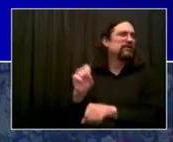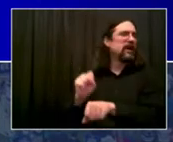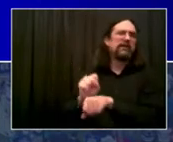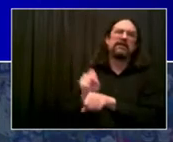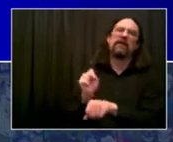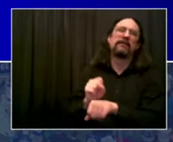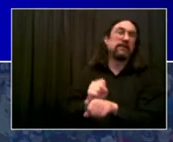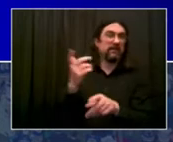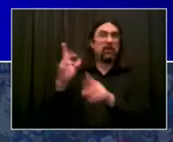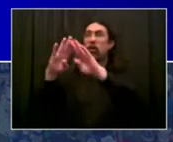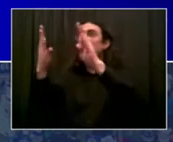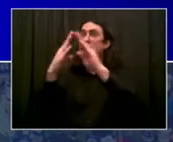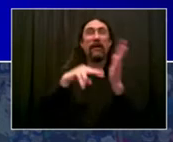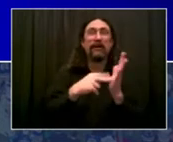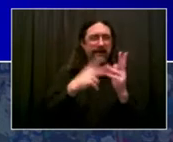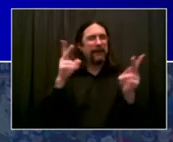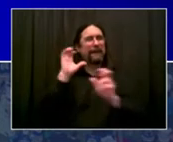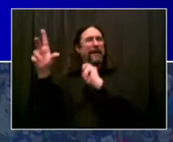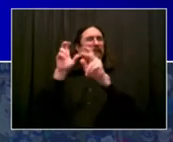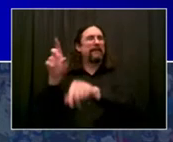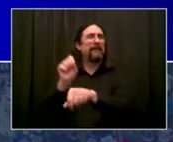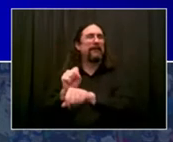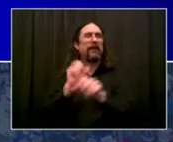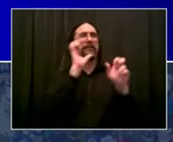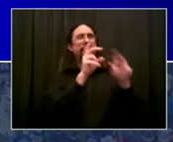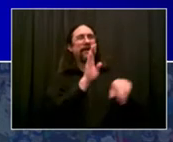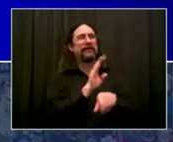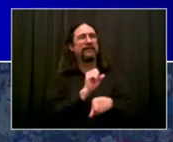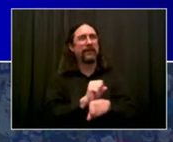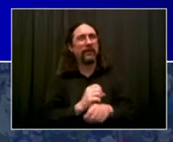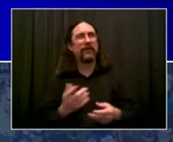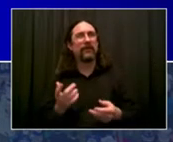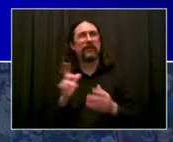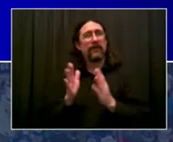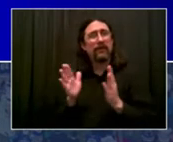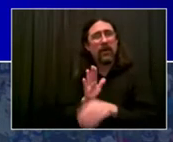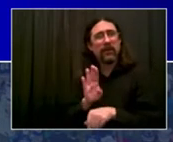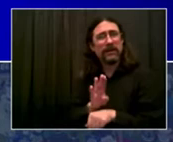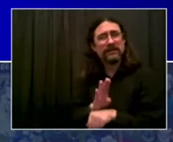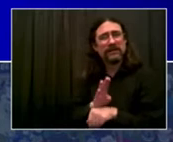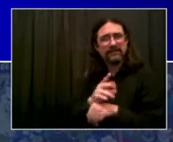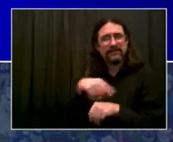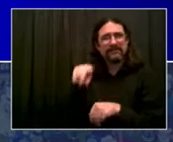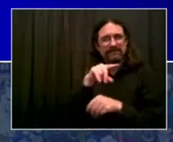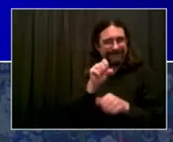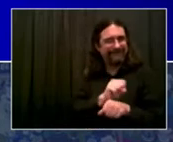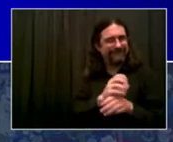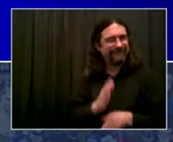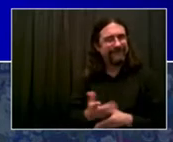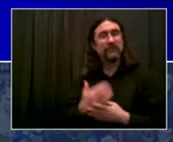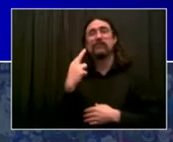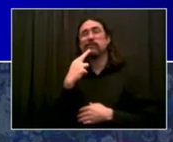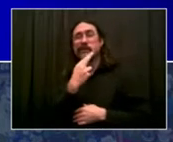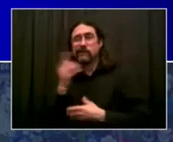folks who built up their businesses for years and years, and have fought to survive. For everyday people, for our artists and our